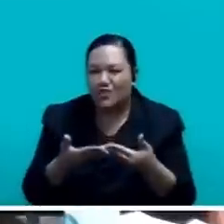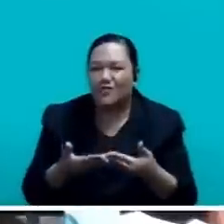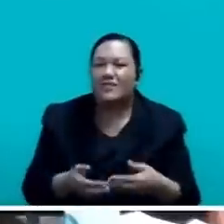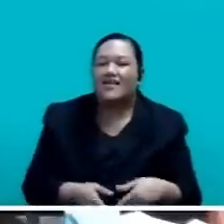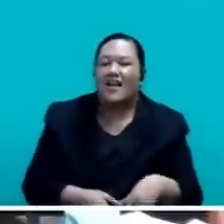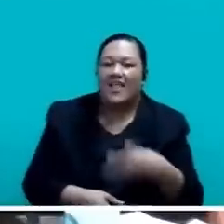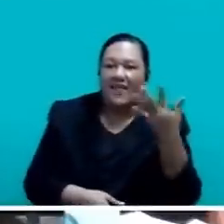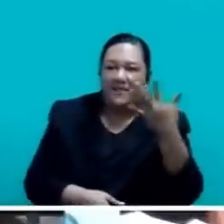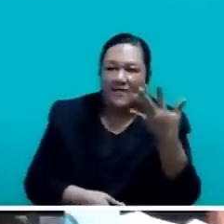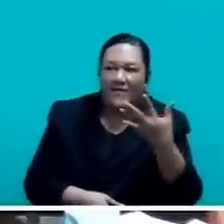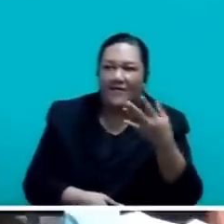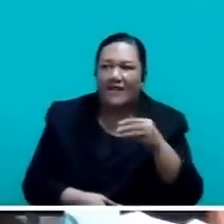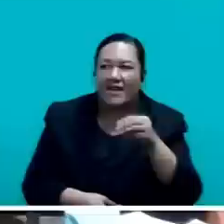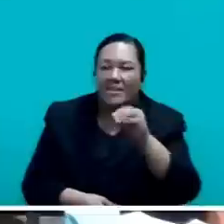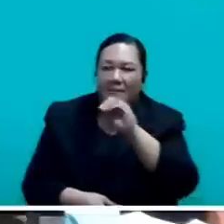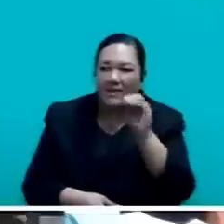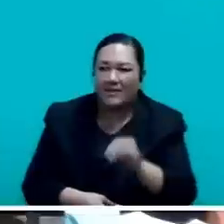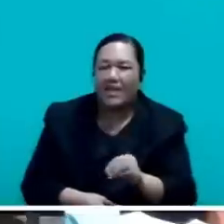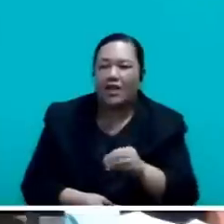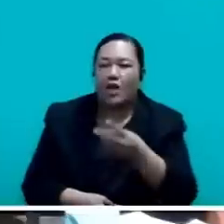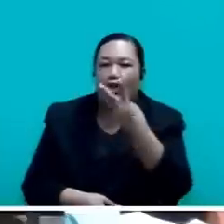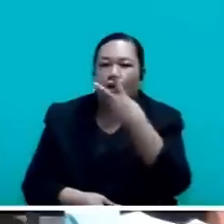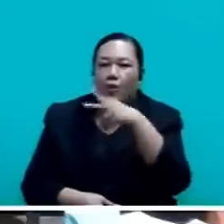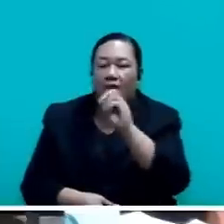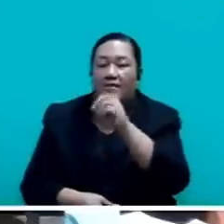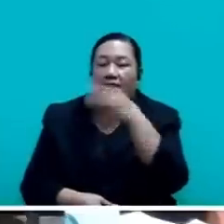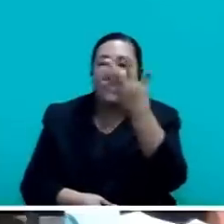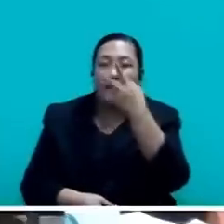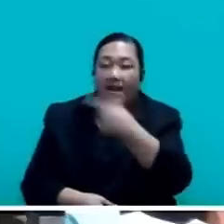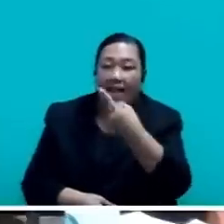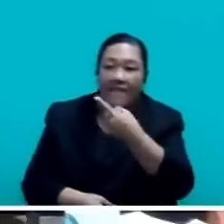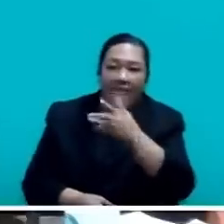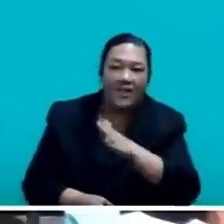2011 to 2015.